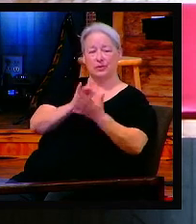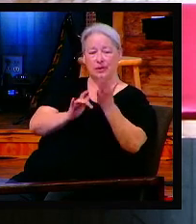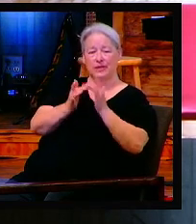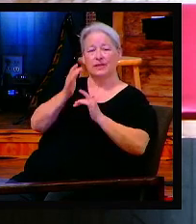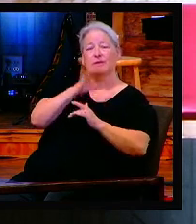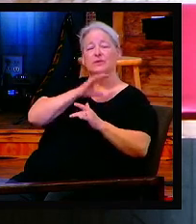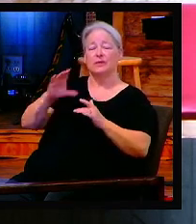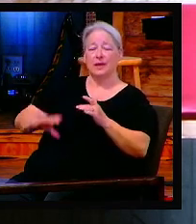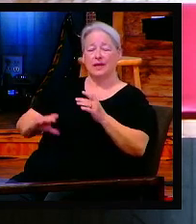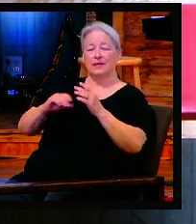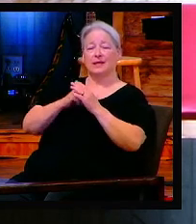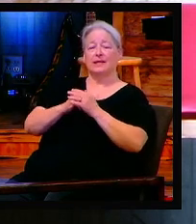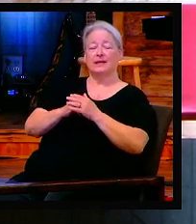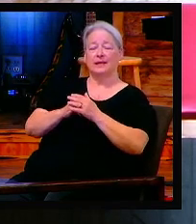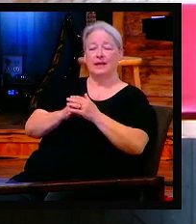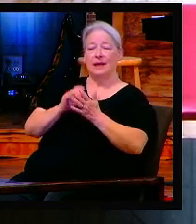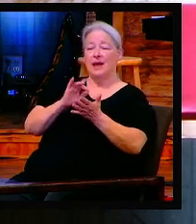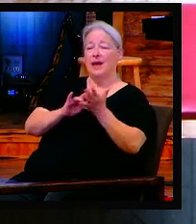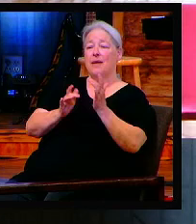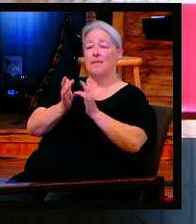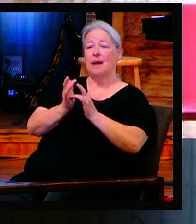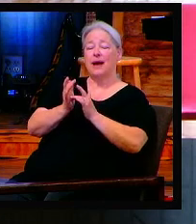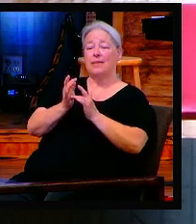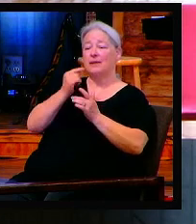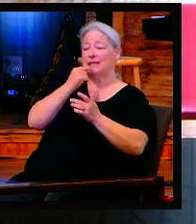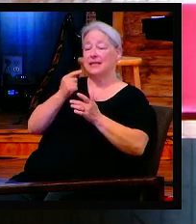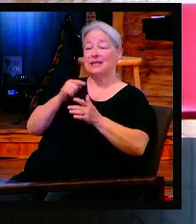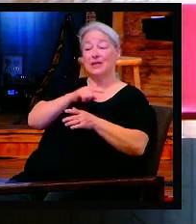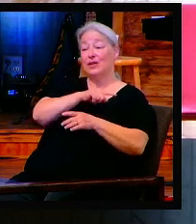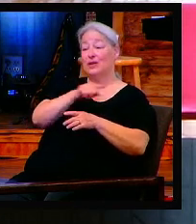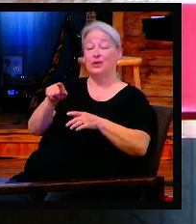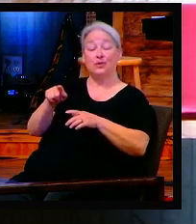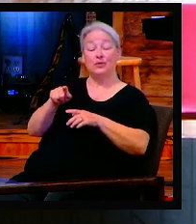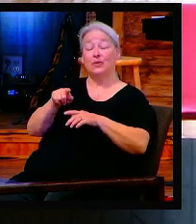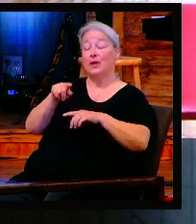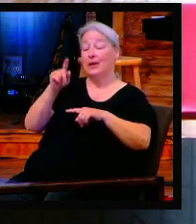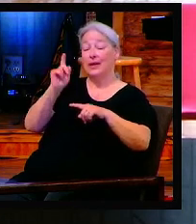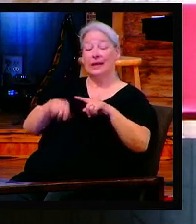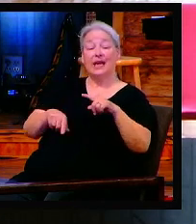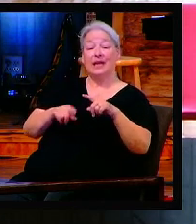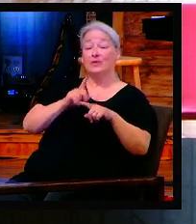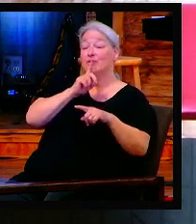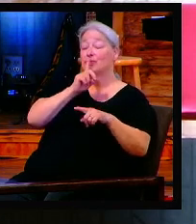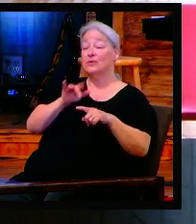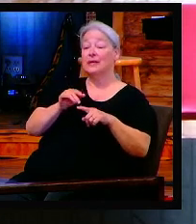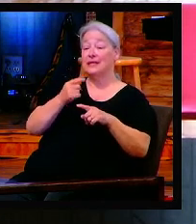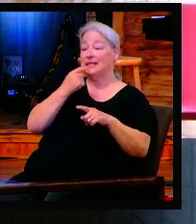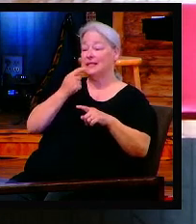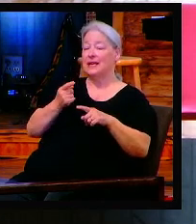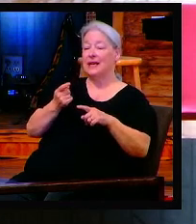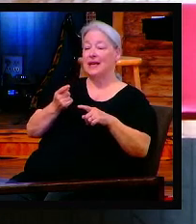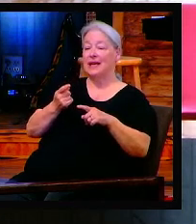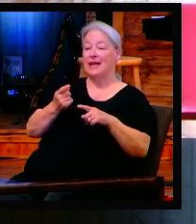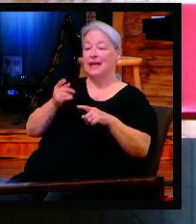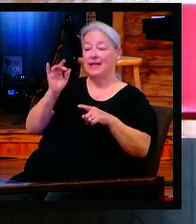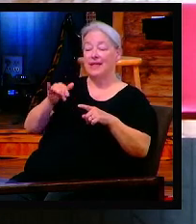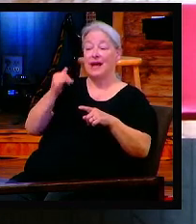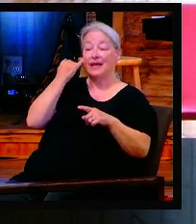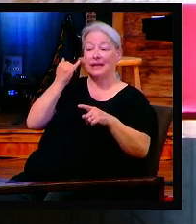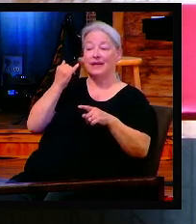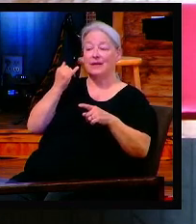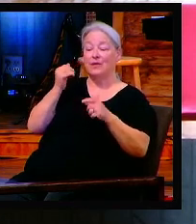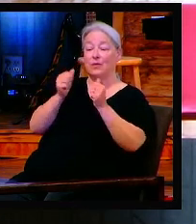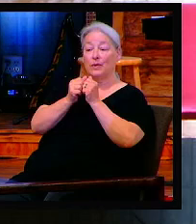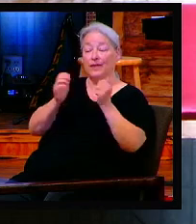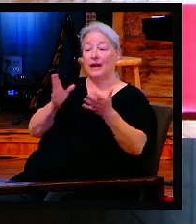The Bible says you cannot sincerely admit that unless you have Holy Spirit inside you speaking from you. Amen. They said those who